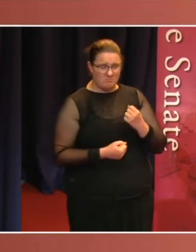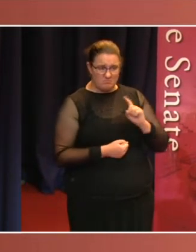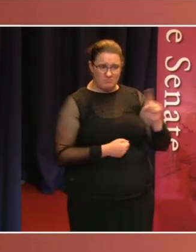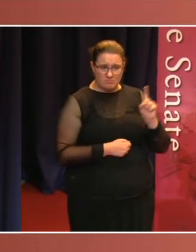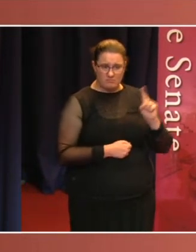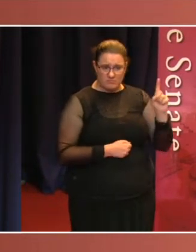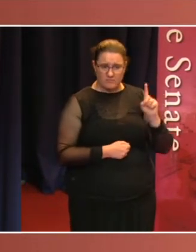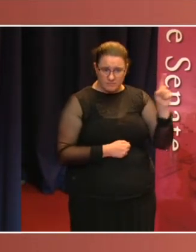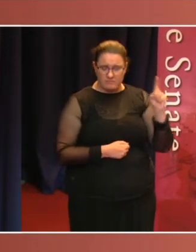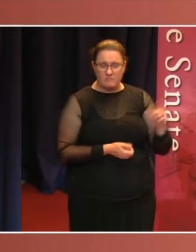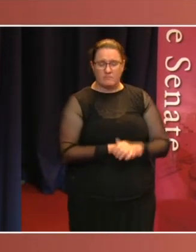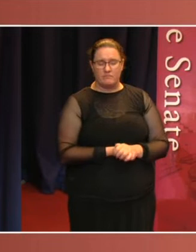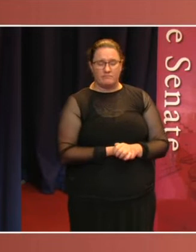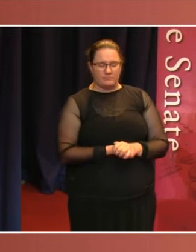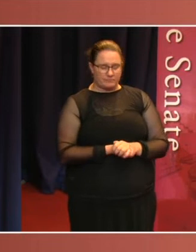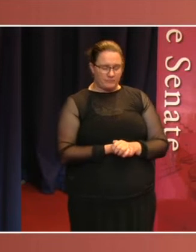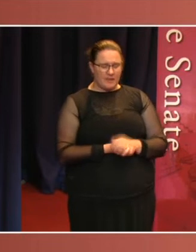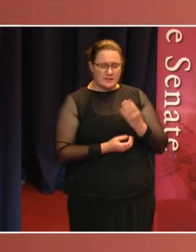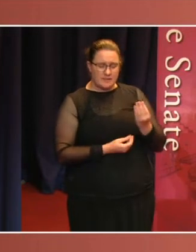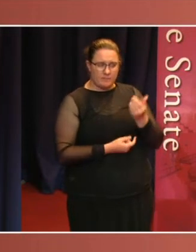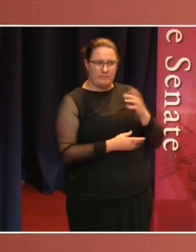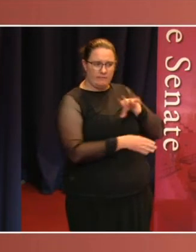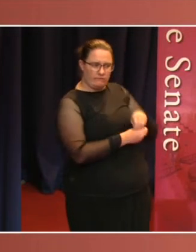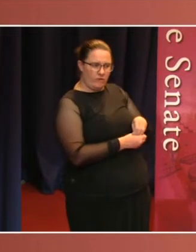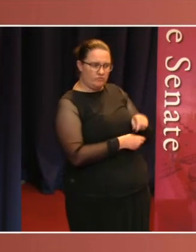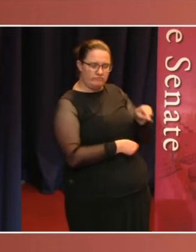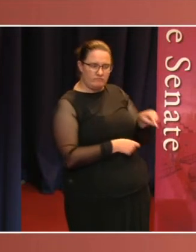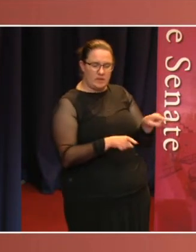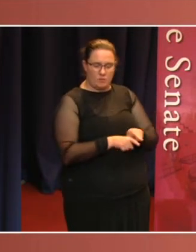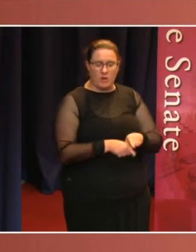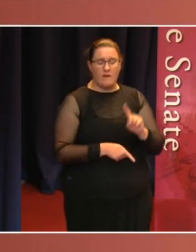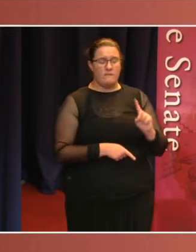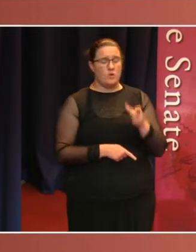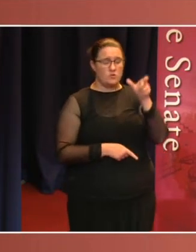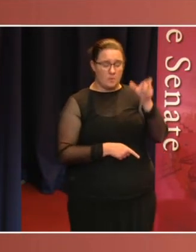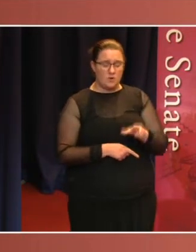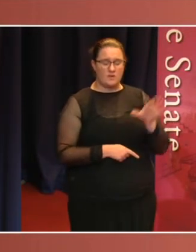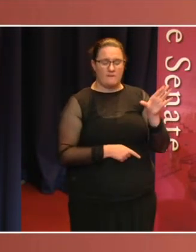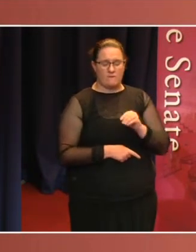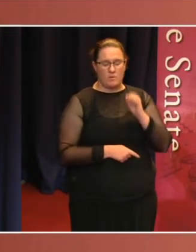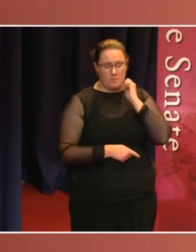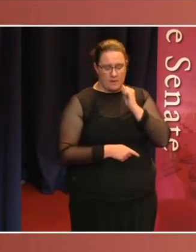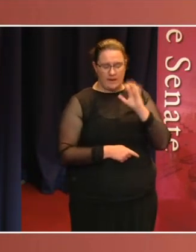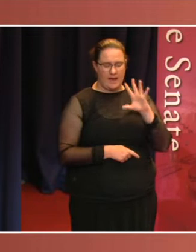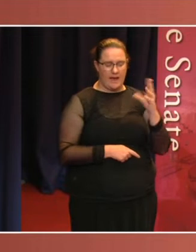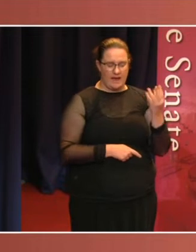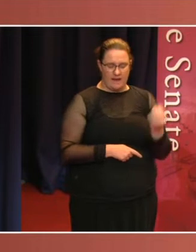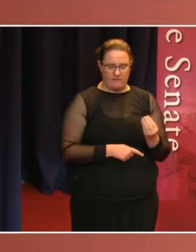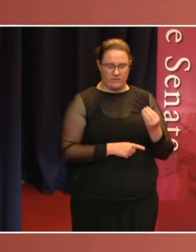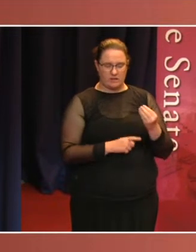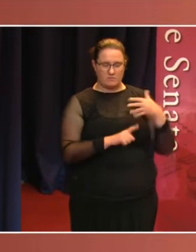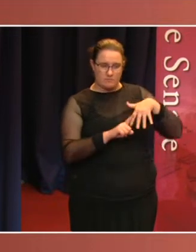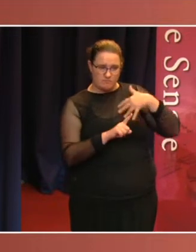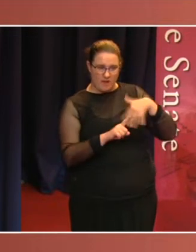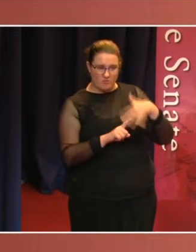in the House of Representatives. The first person of Black African descent, Lucy Gishuhi. And the first person